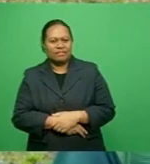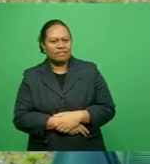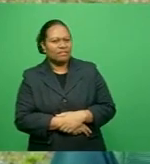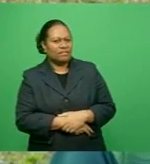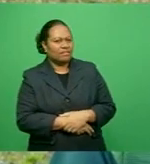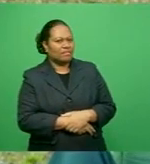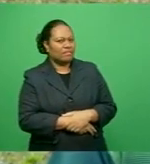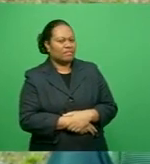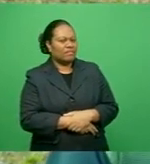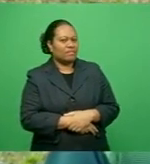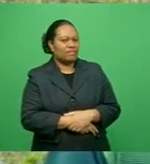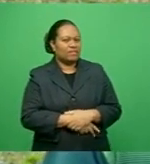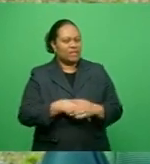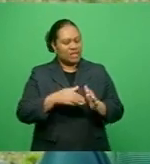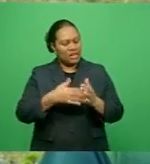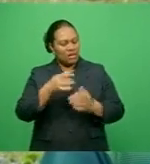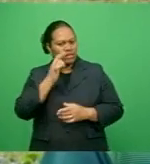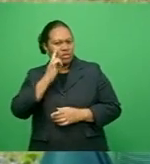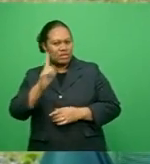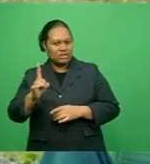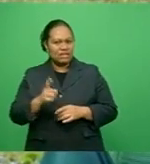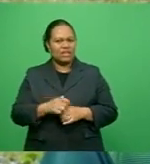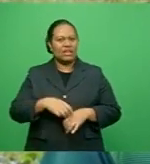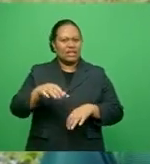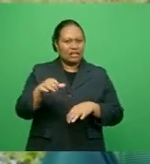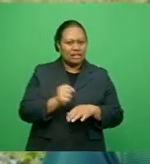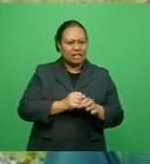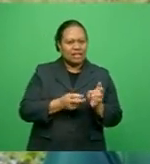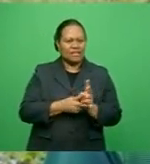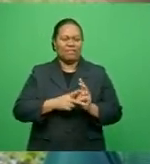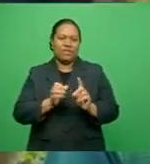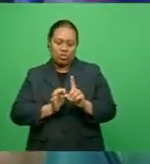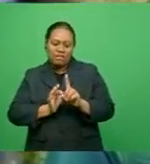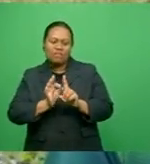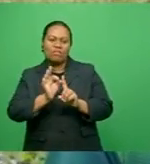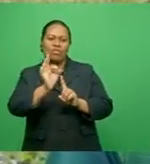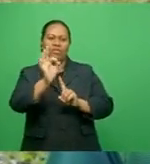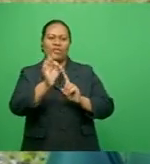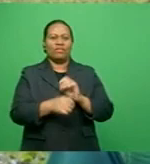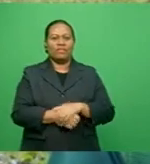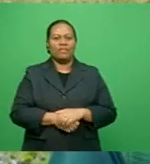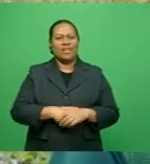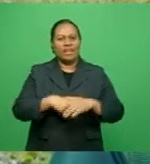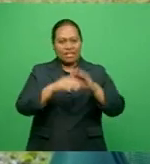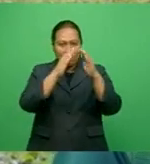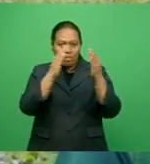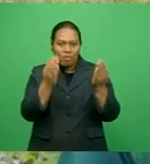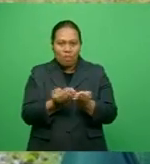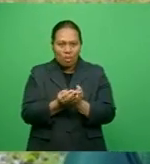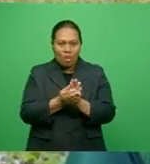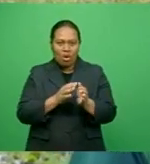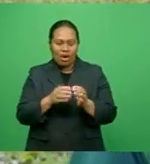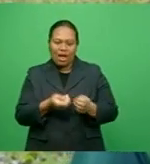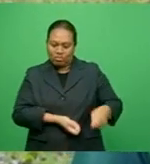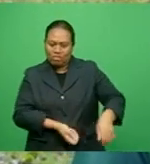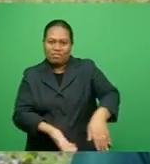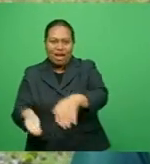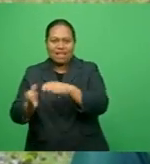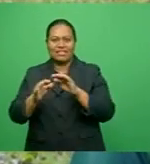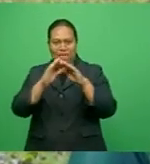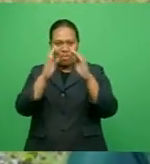shapes there. We need to work on our shapes, how to coordinate the ball and we're glad that we have some